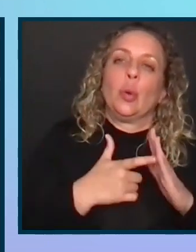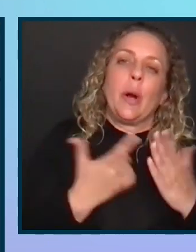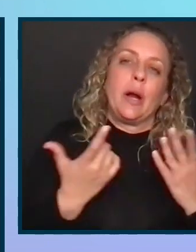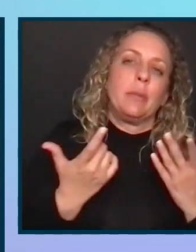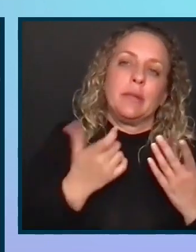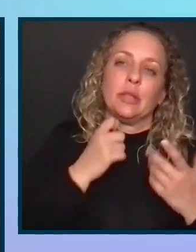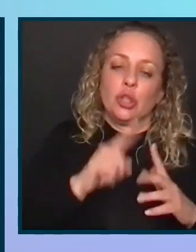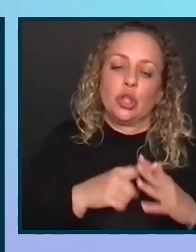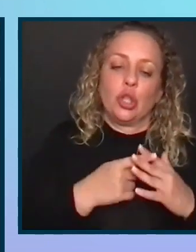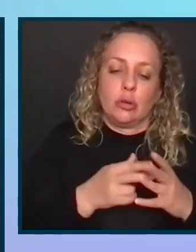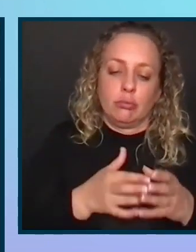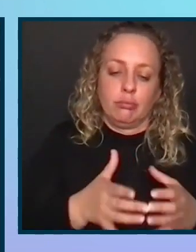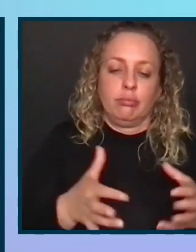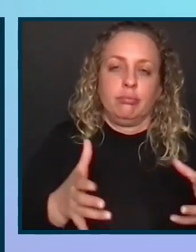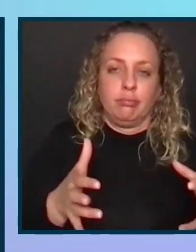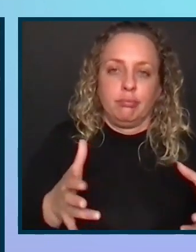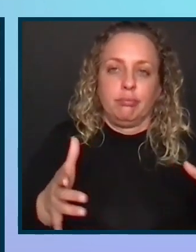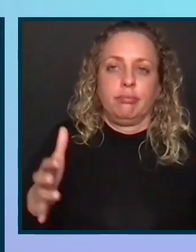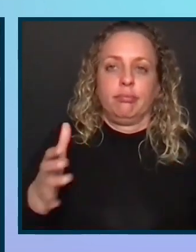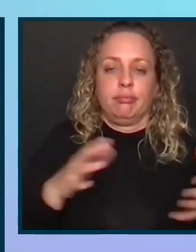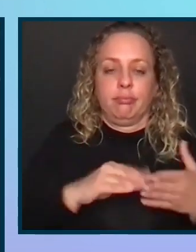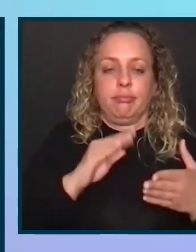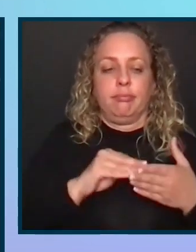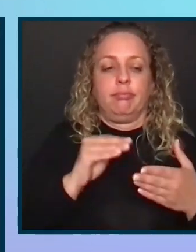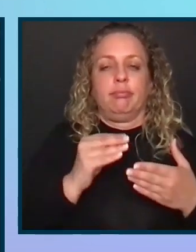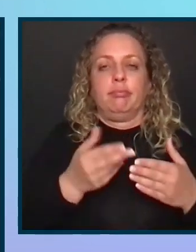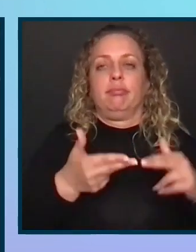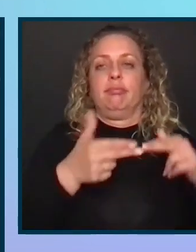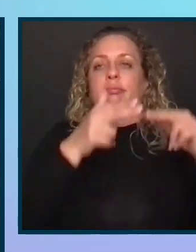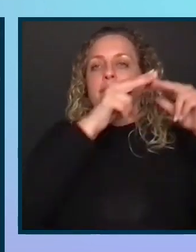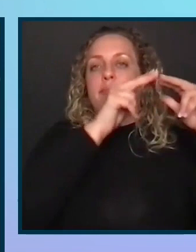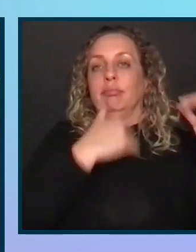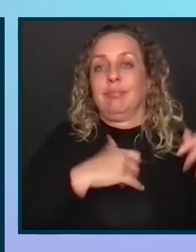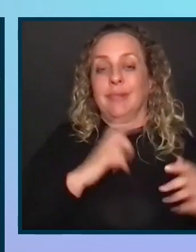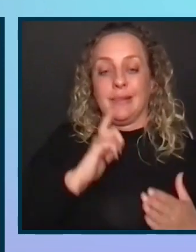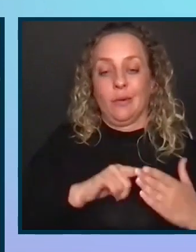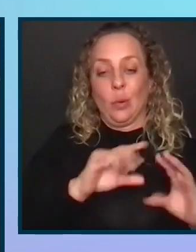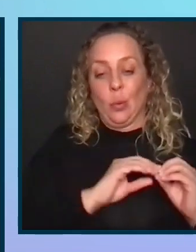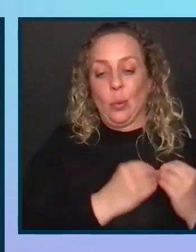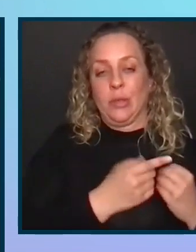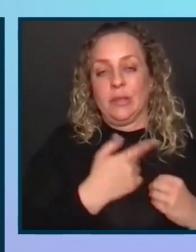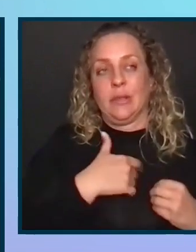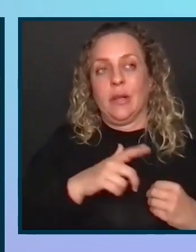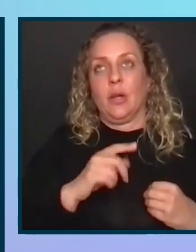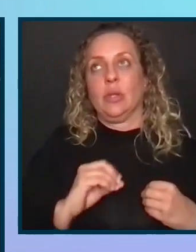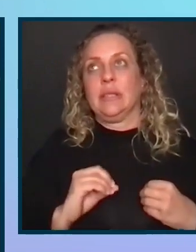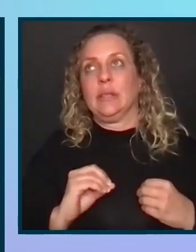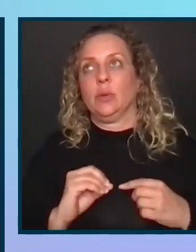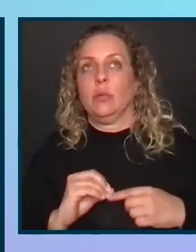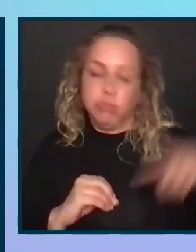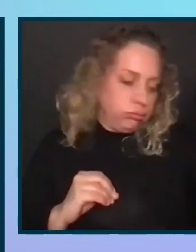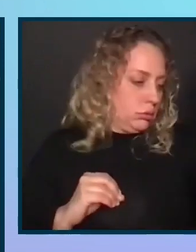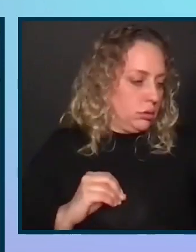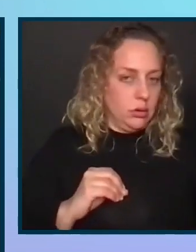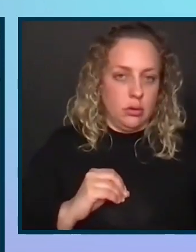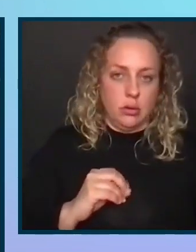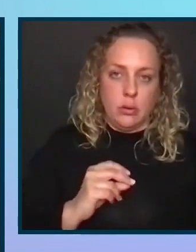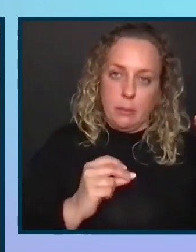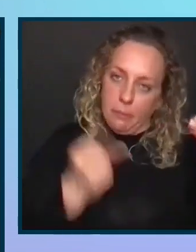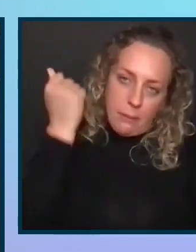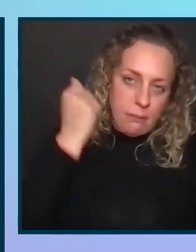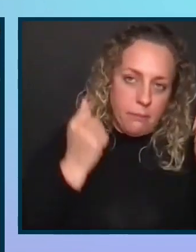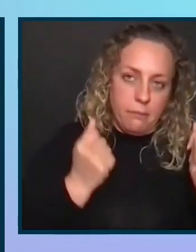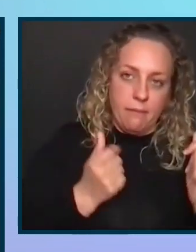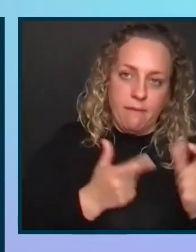team learns more and more and more. One thing I've seen in organizations, of course, if I try to go to zero to 100 with one quick